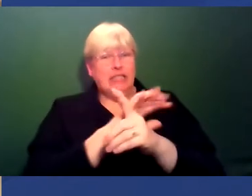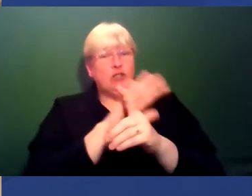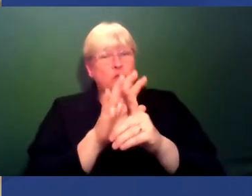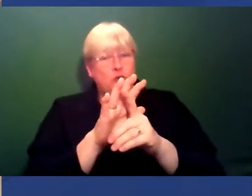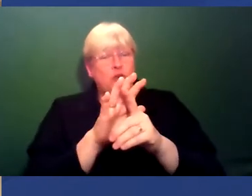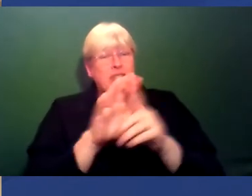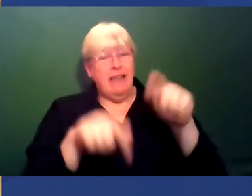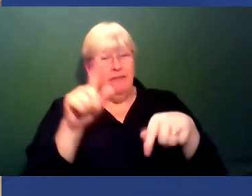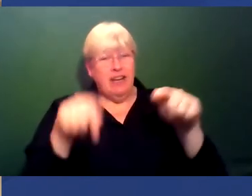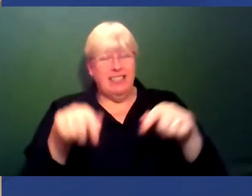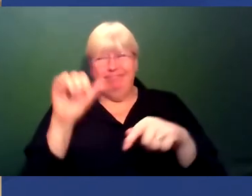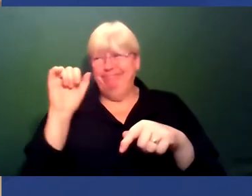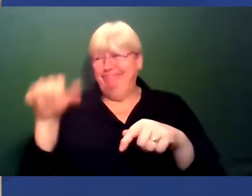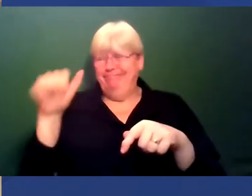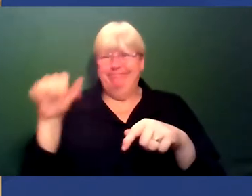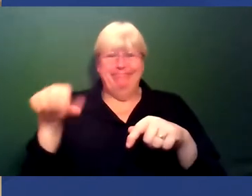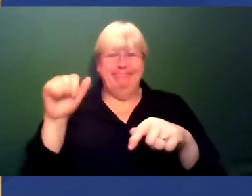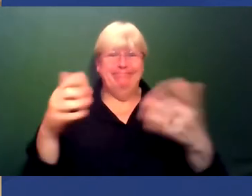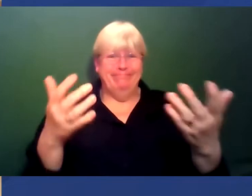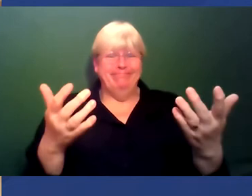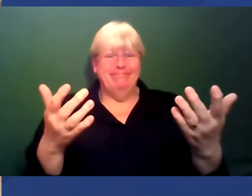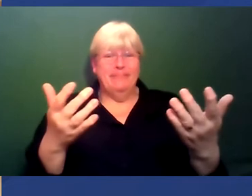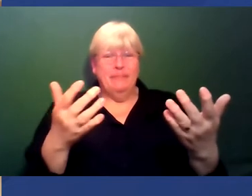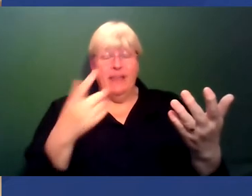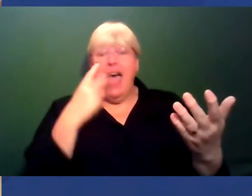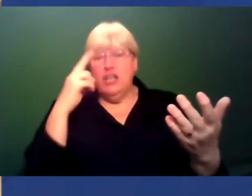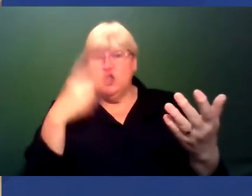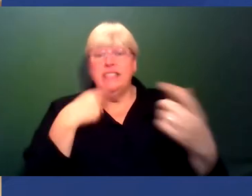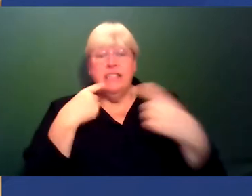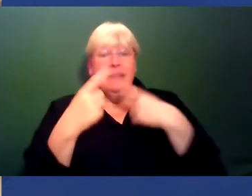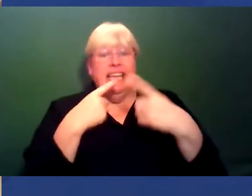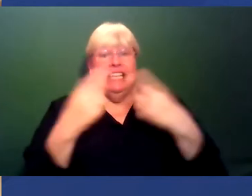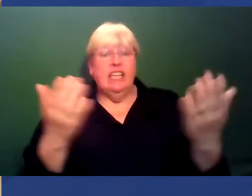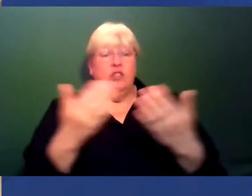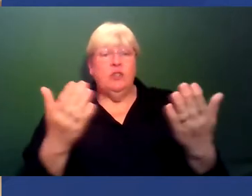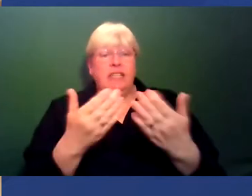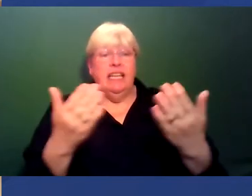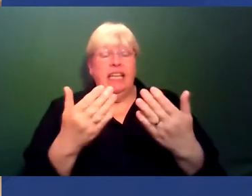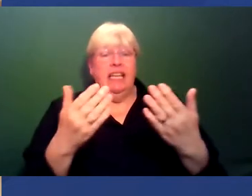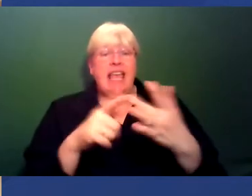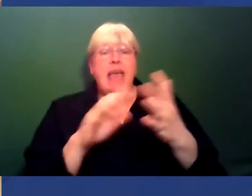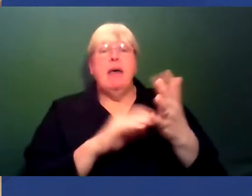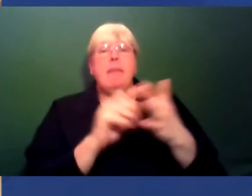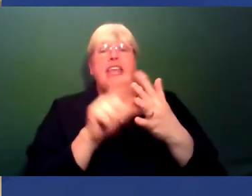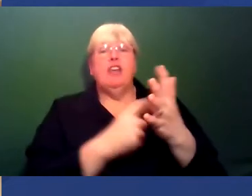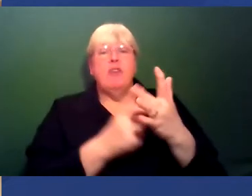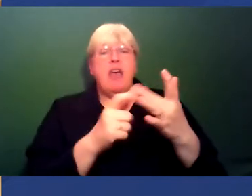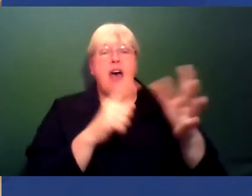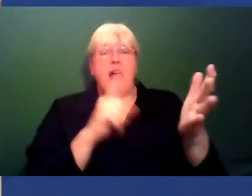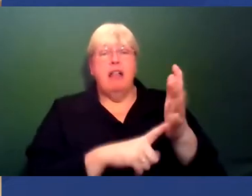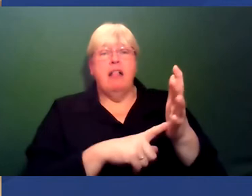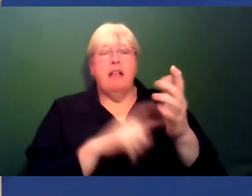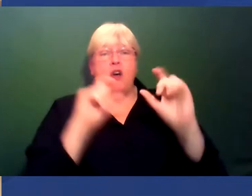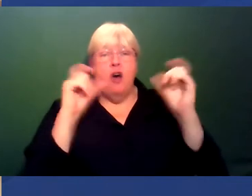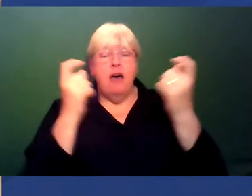I mean, yeah, there's a bunch of data. In fact, I was looking at some data today around this because, as some of you probably know, Imperial College, within their wisdom, have decided to introduce an £80